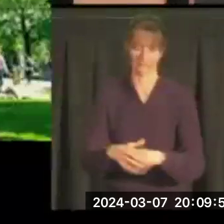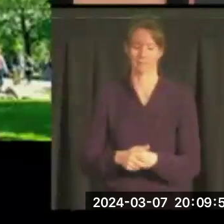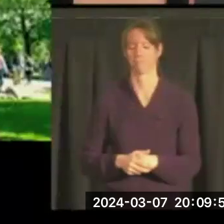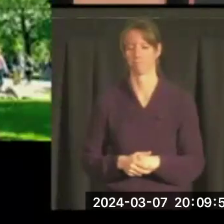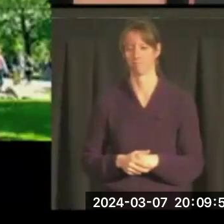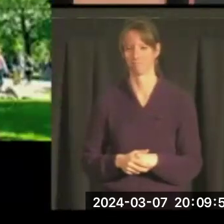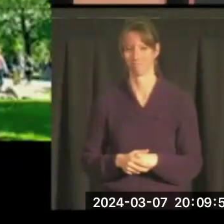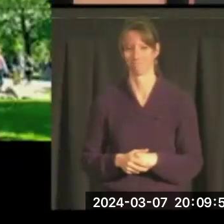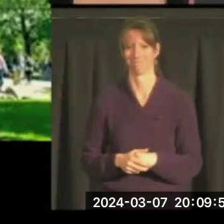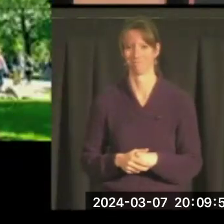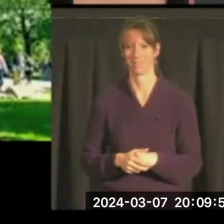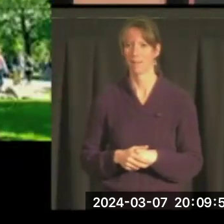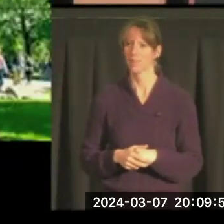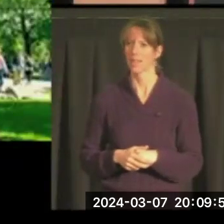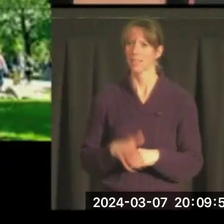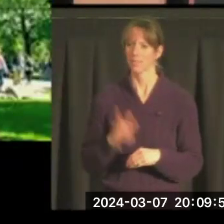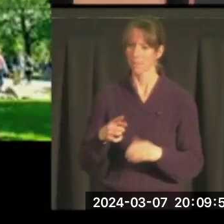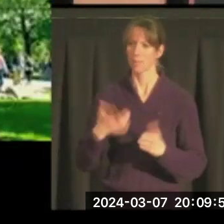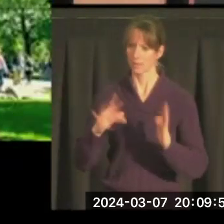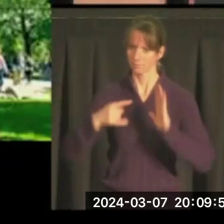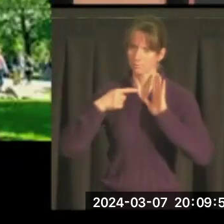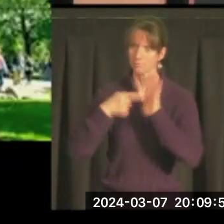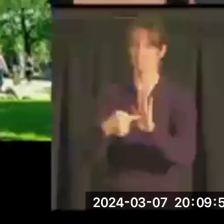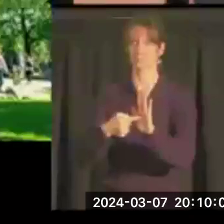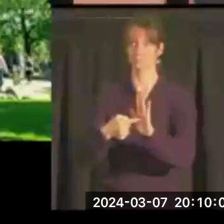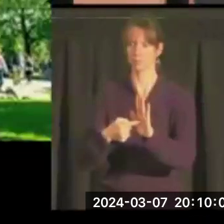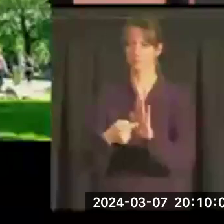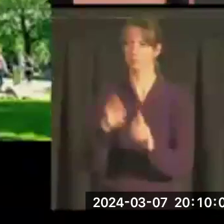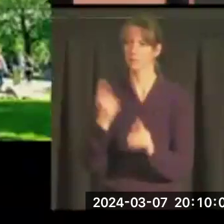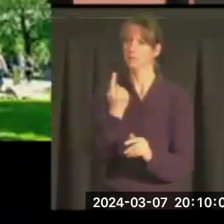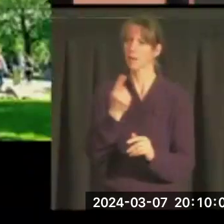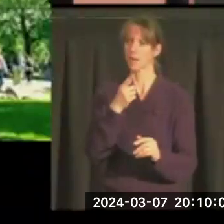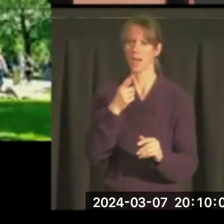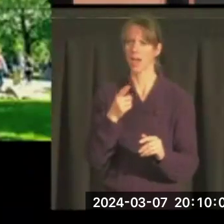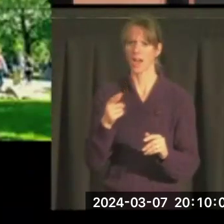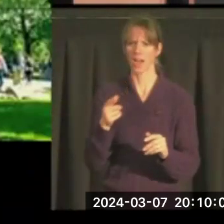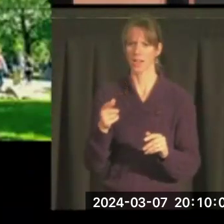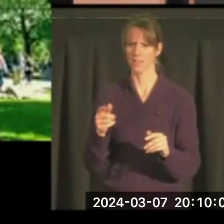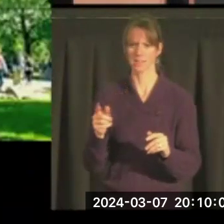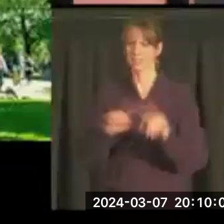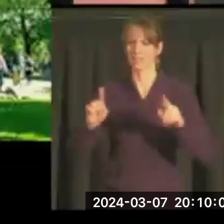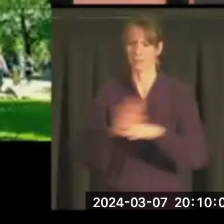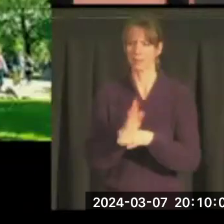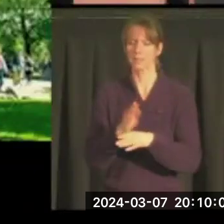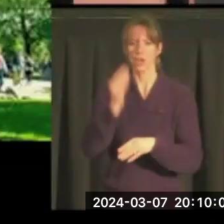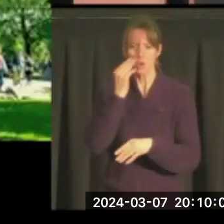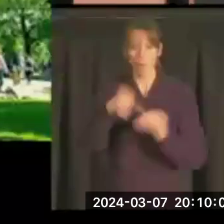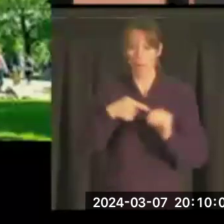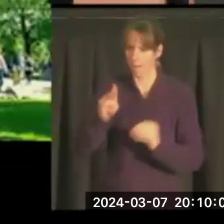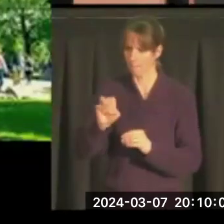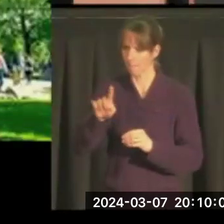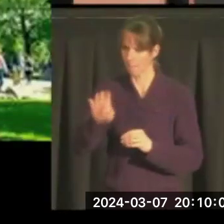It just, it was an indication of how somebody in a completely different business knew about Mike Mansfield